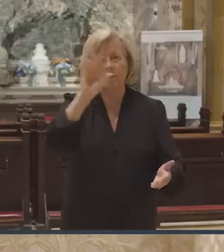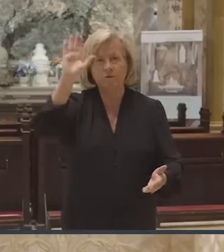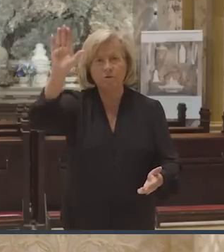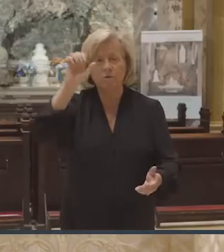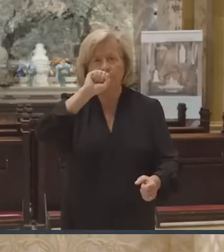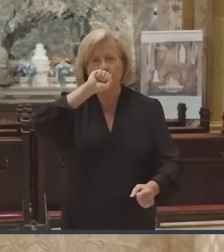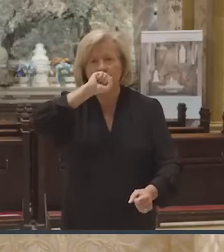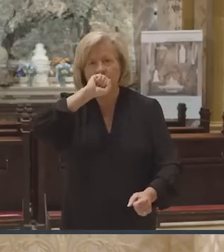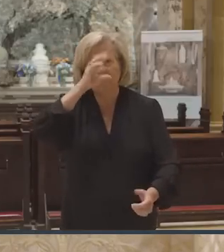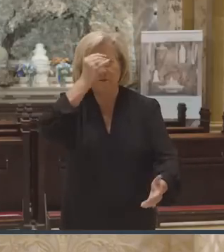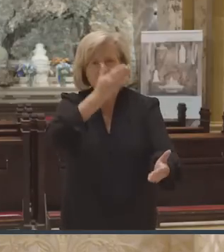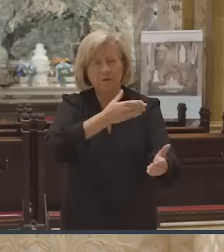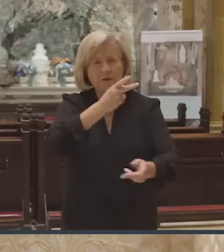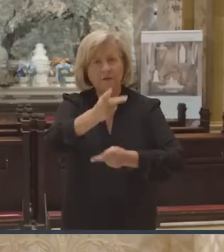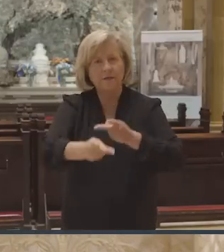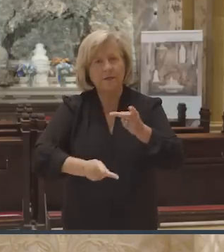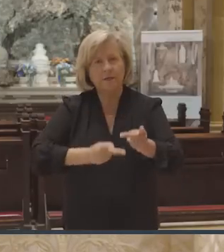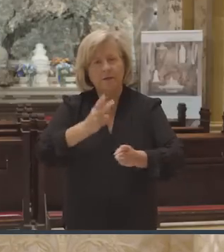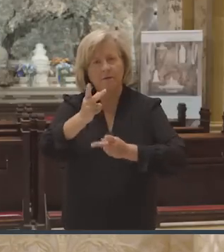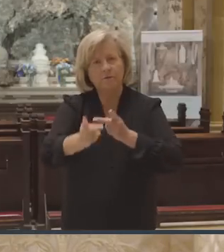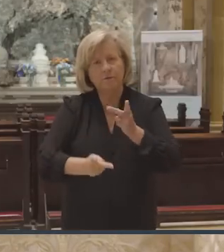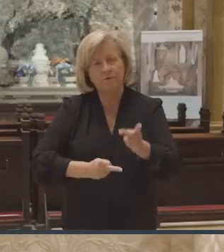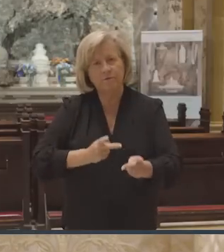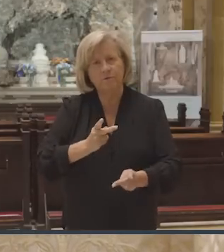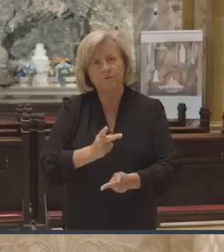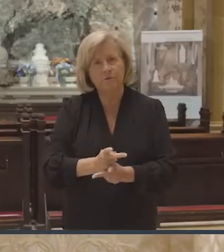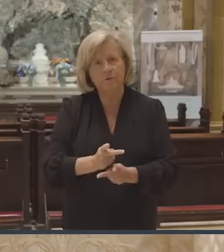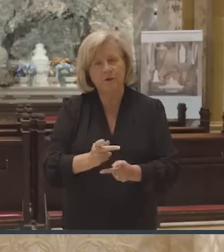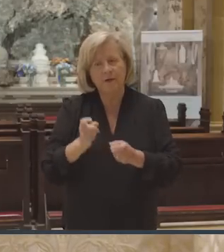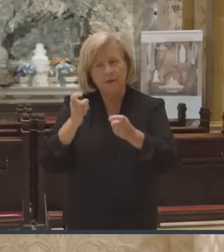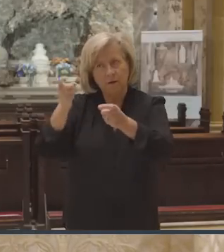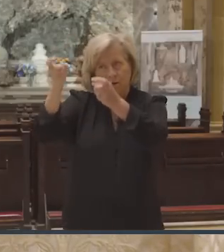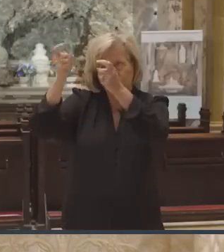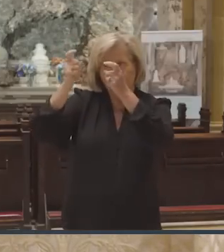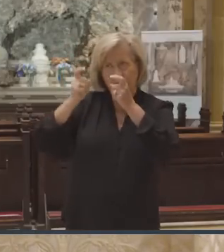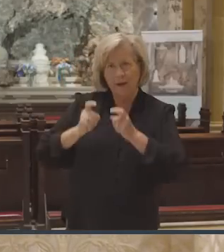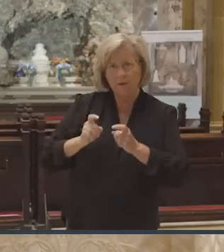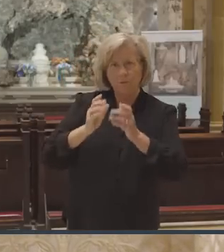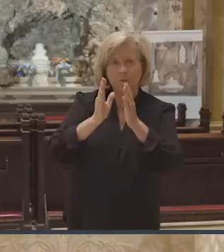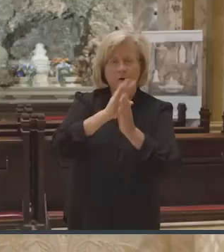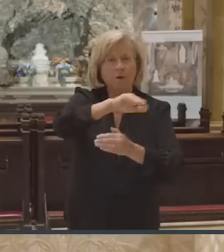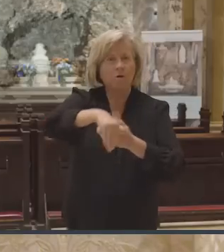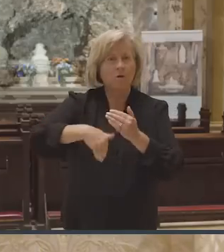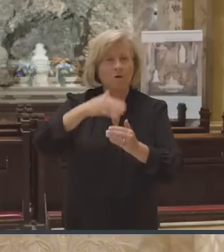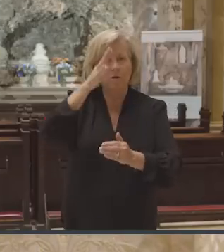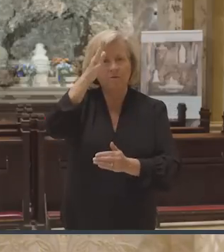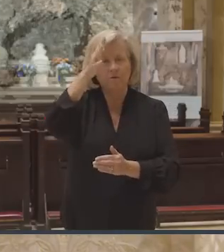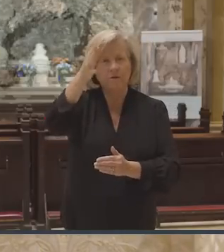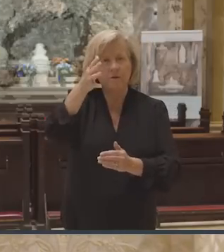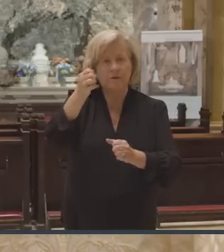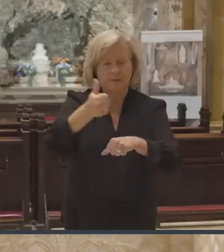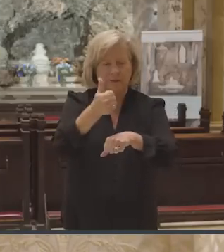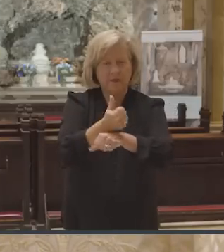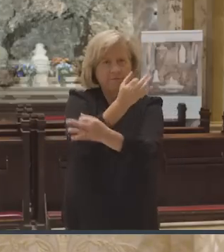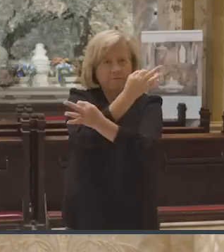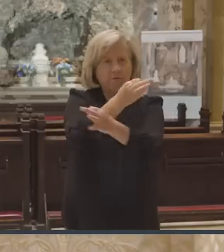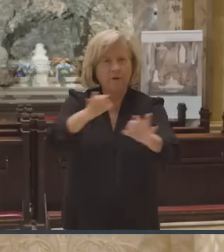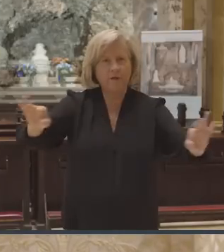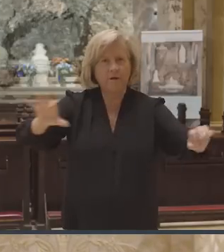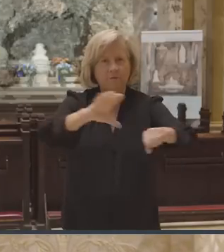King of the universe, grant, we pray, that the whole creation, set free from slavery,